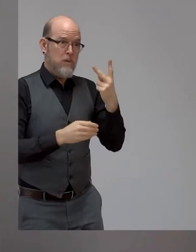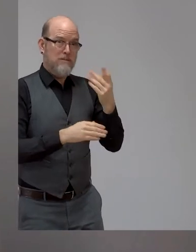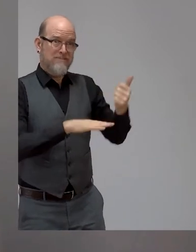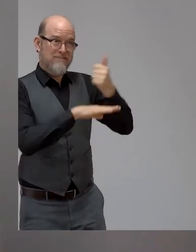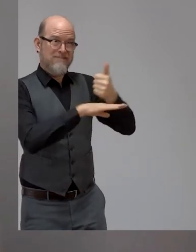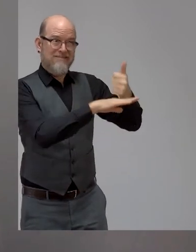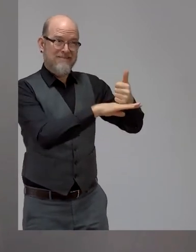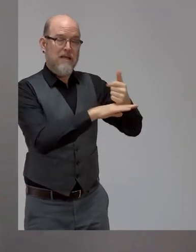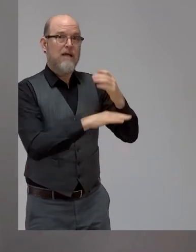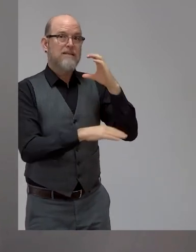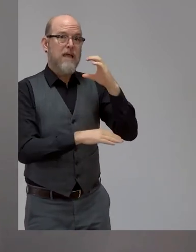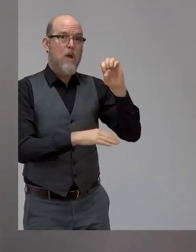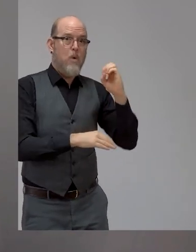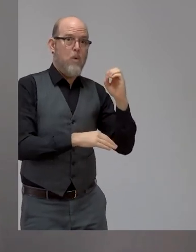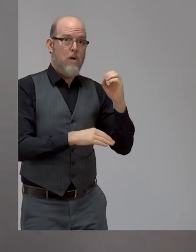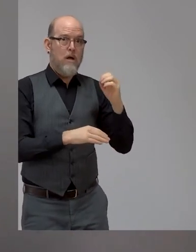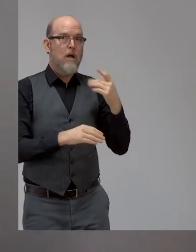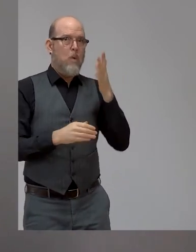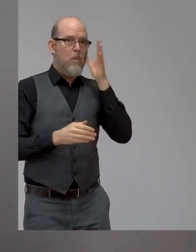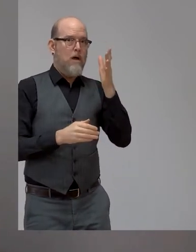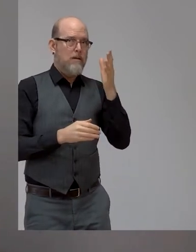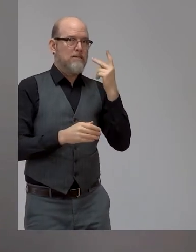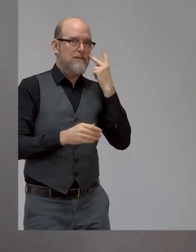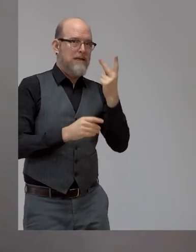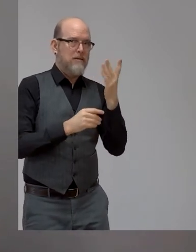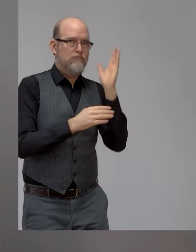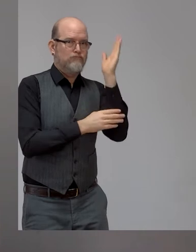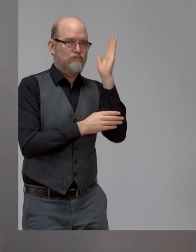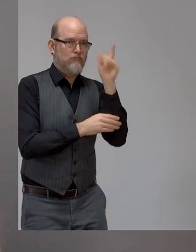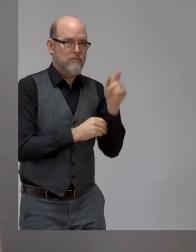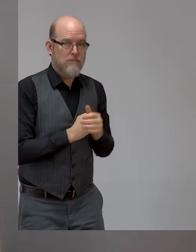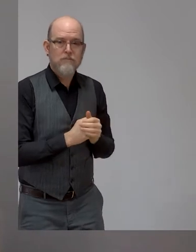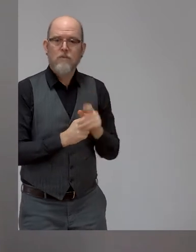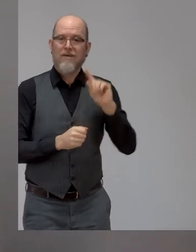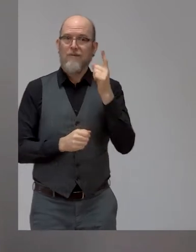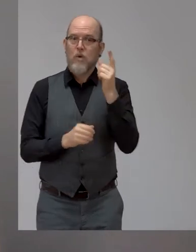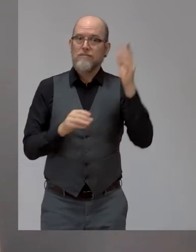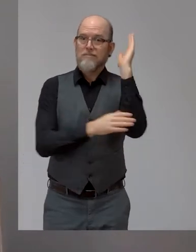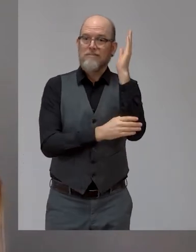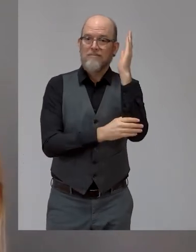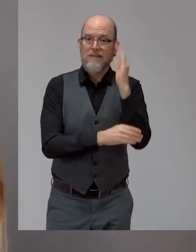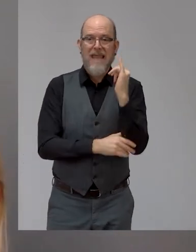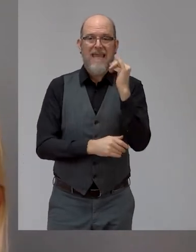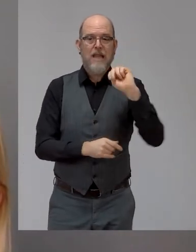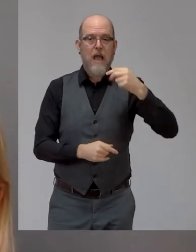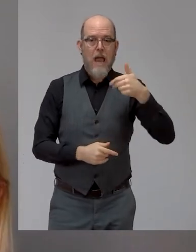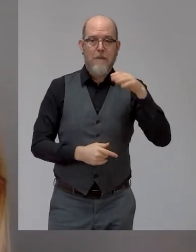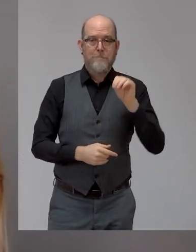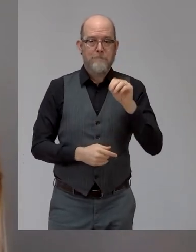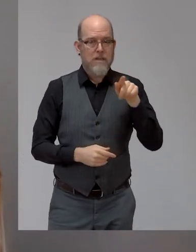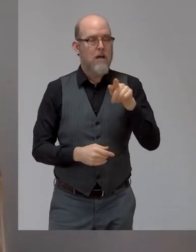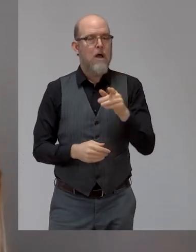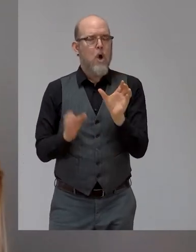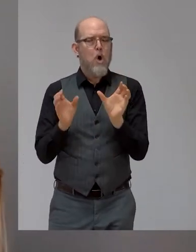We will be first going to the video with Steve Ingham, who is the group CEO of the Page Group. And then I'm going to be having a live